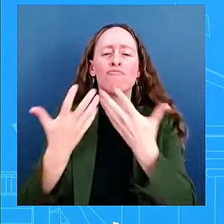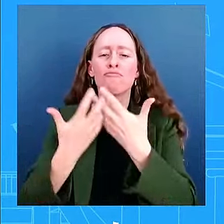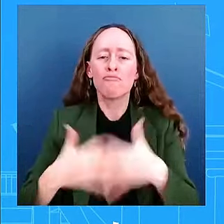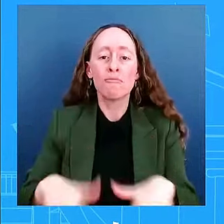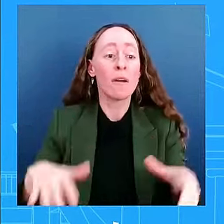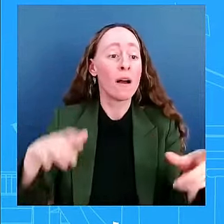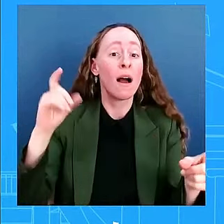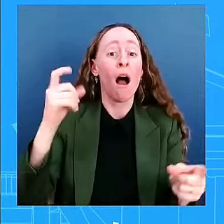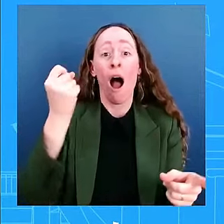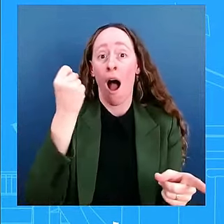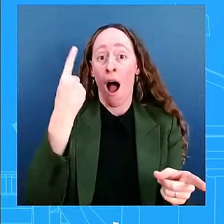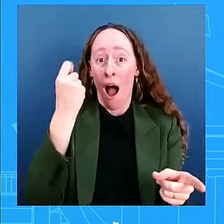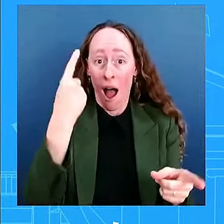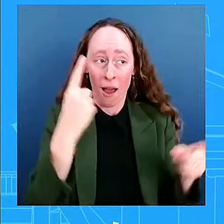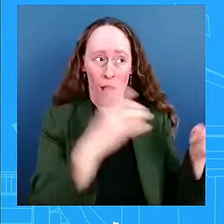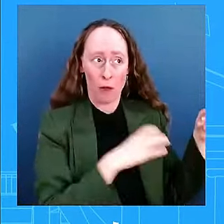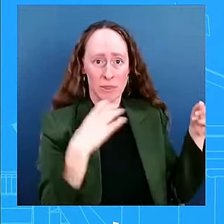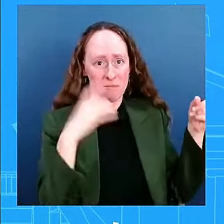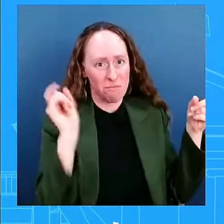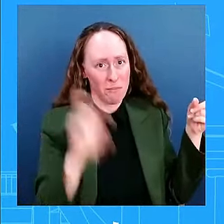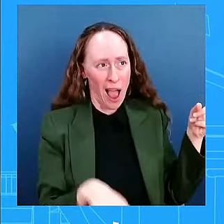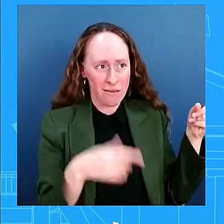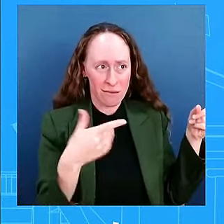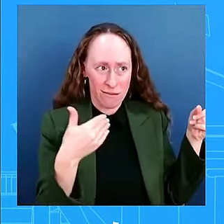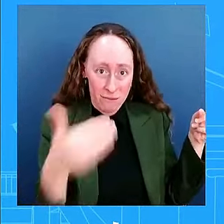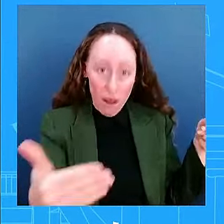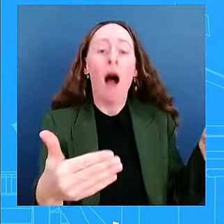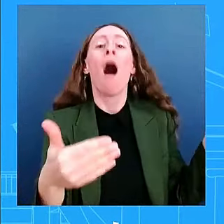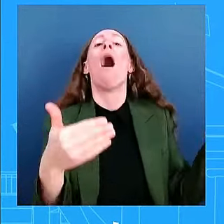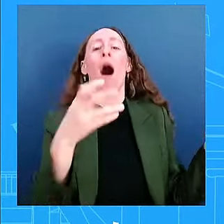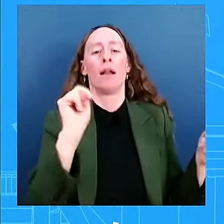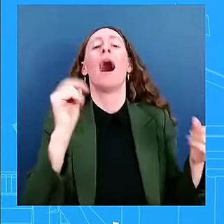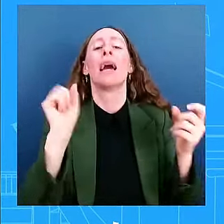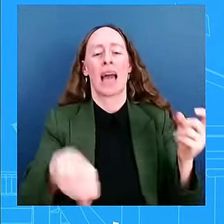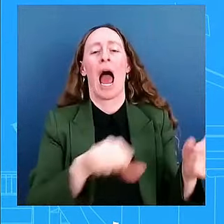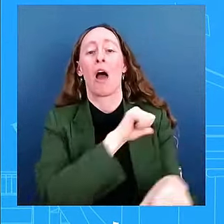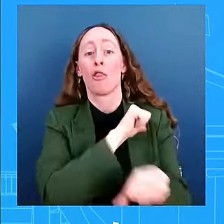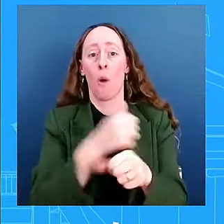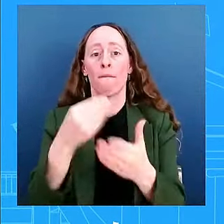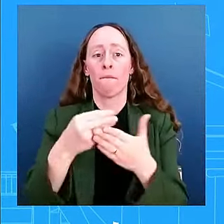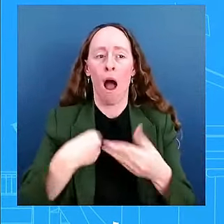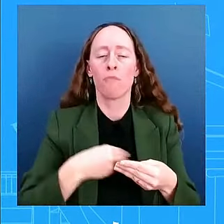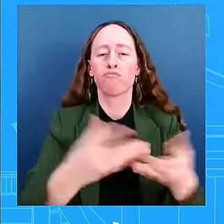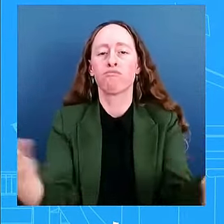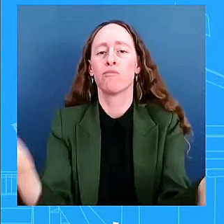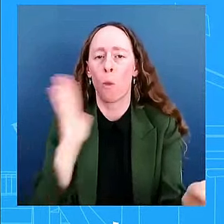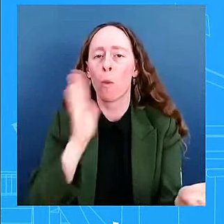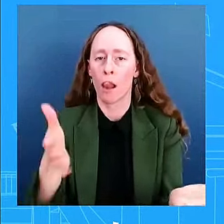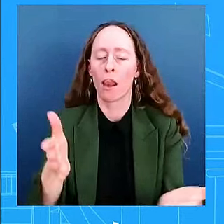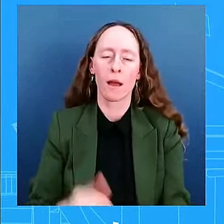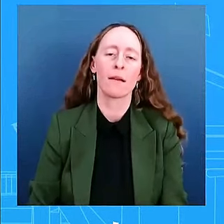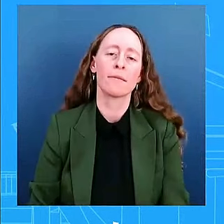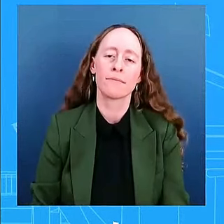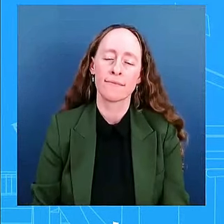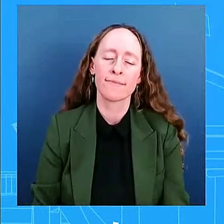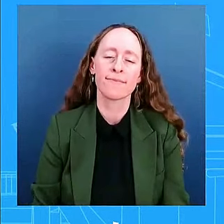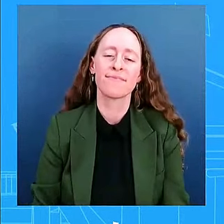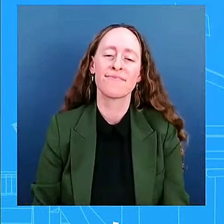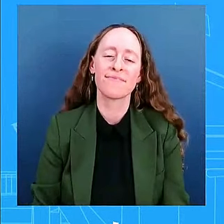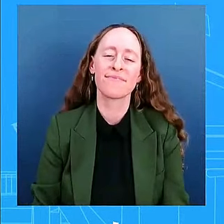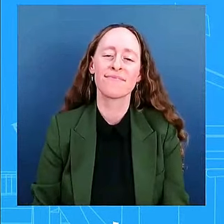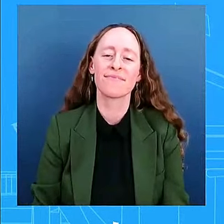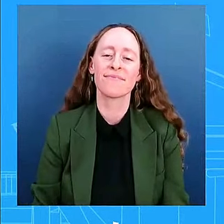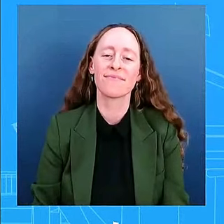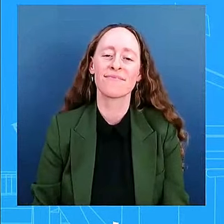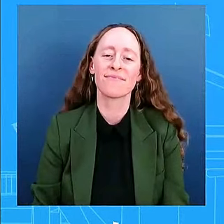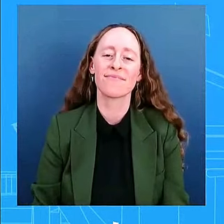job and provides the needed funding. Tomorrow, President Biden will travel to Berlin, Germany, where he will meet with German